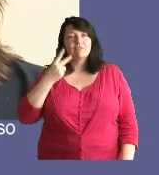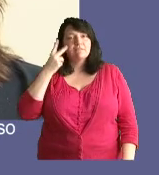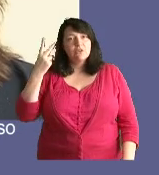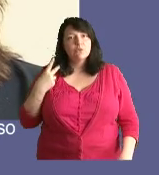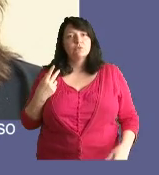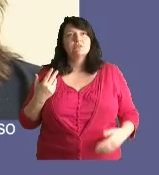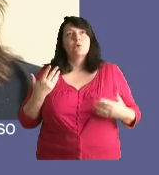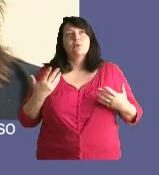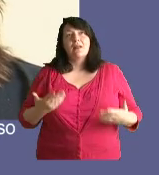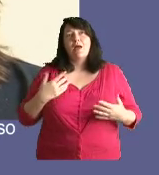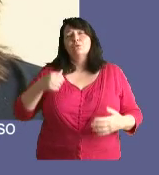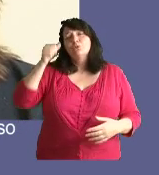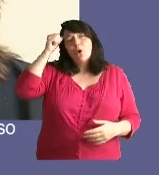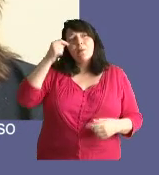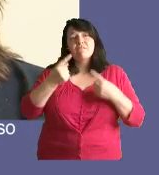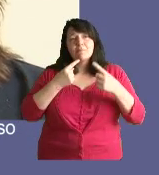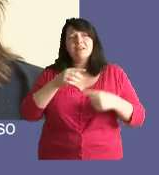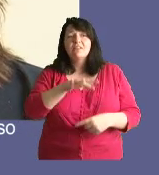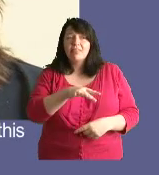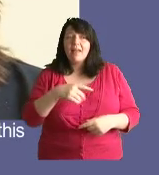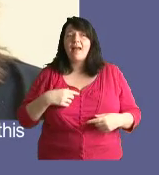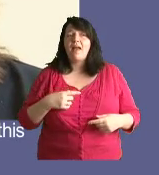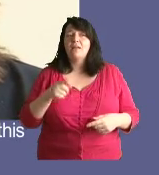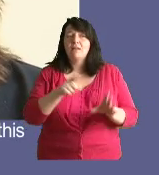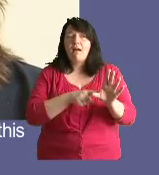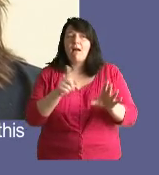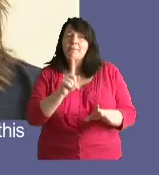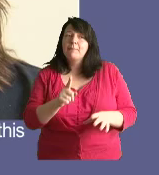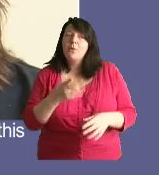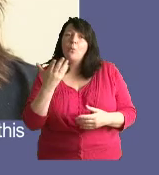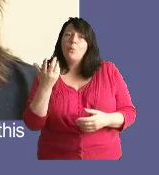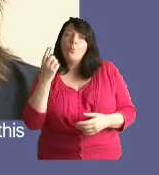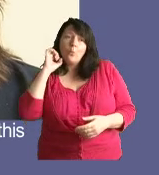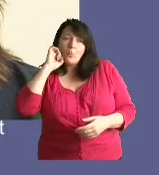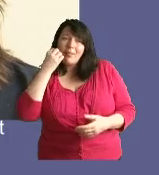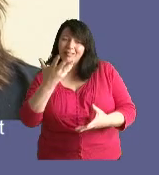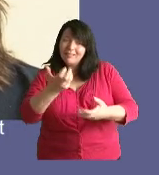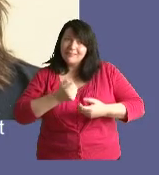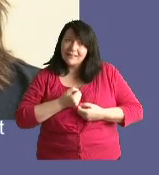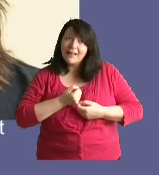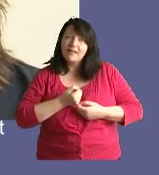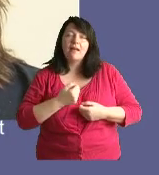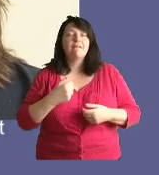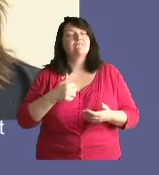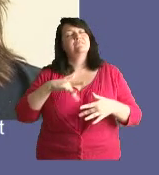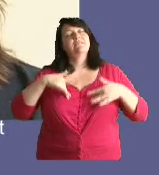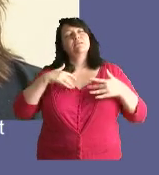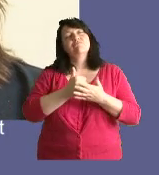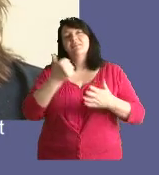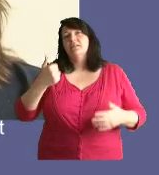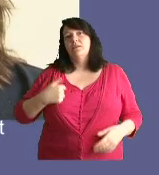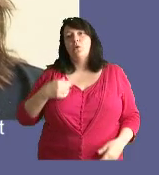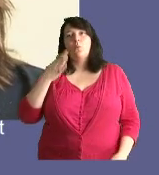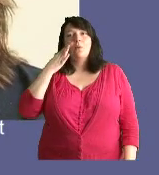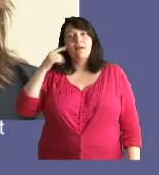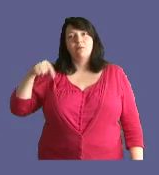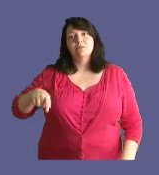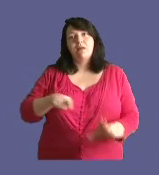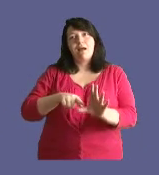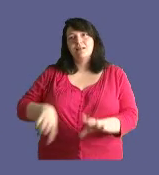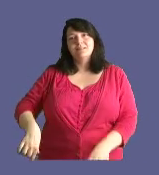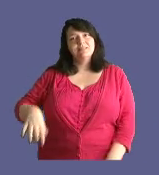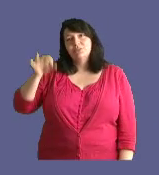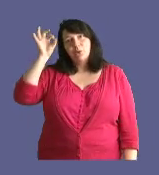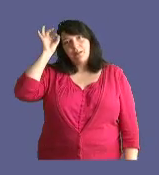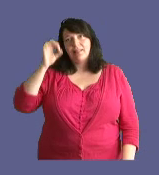so to know now that the information is there and the young people are going to get this information so they know what it's about. It feels brilliant because I didn't know anything.